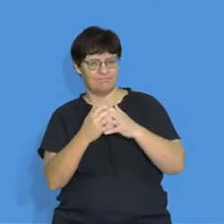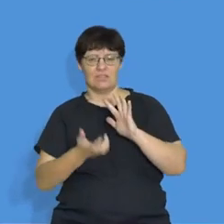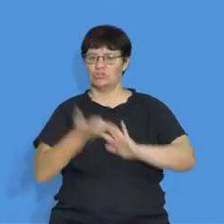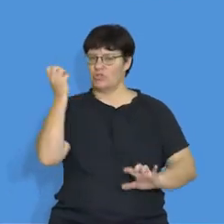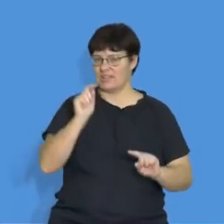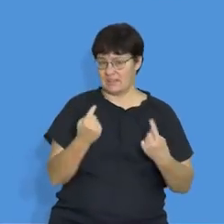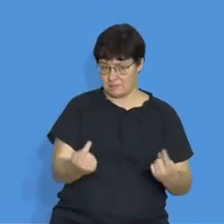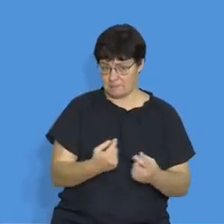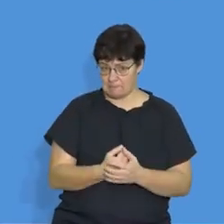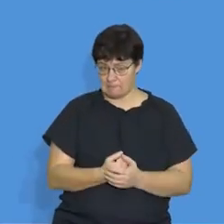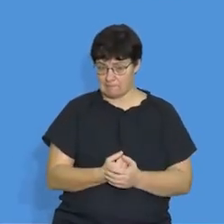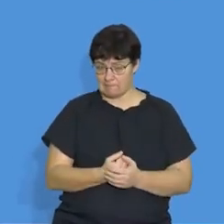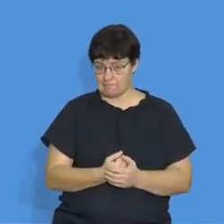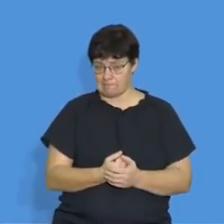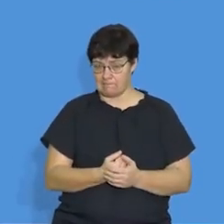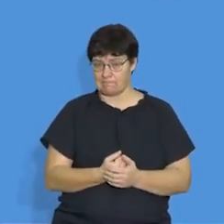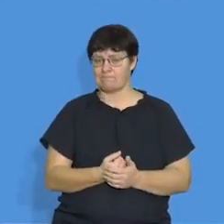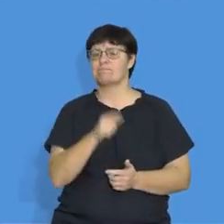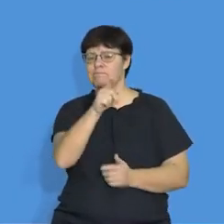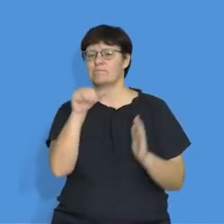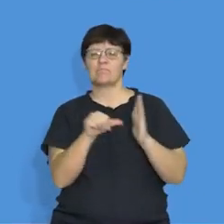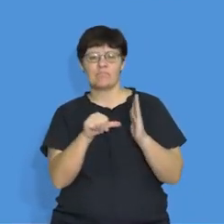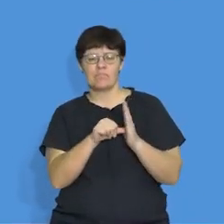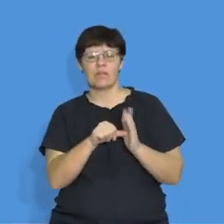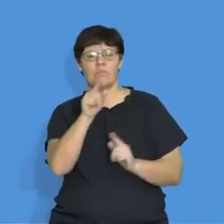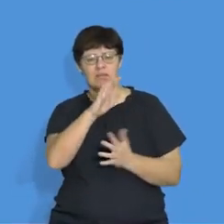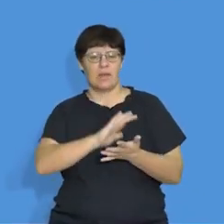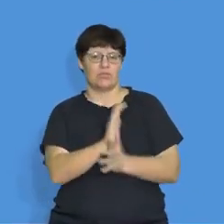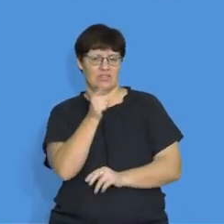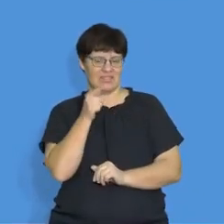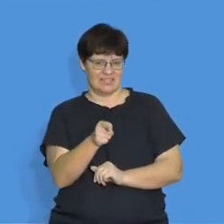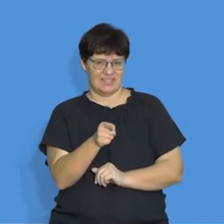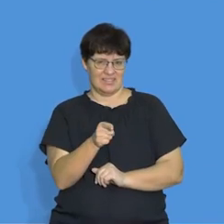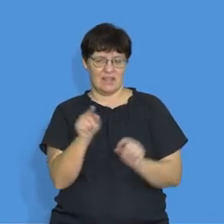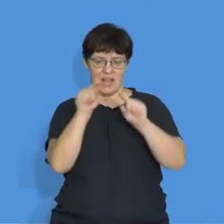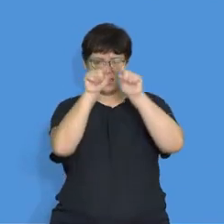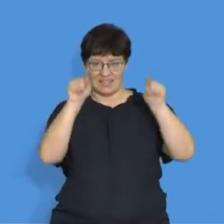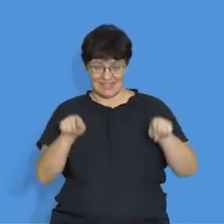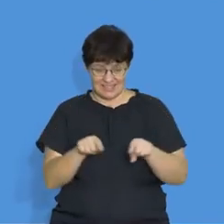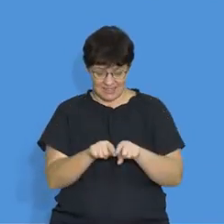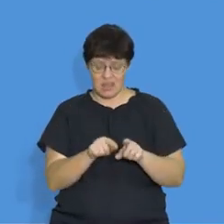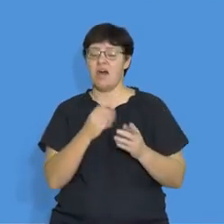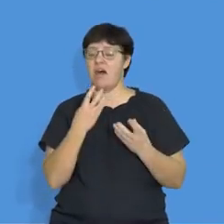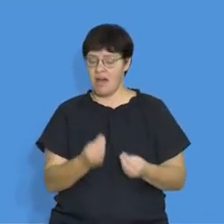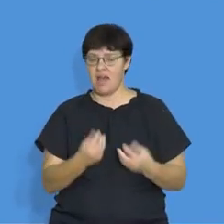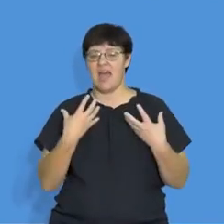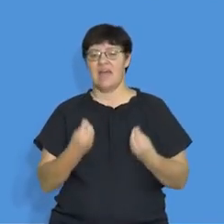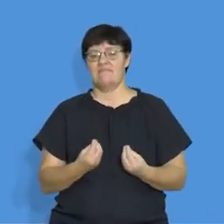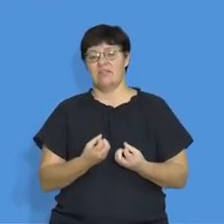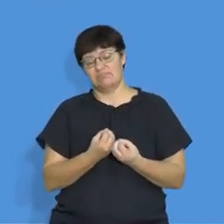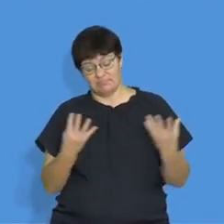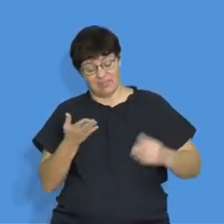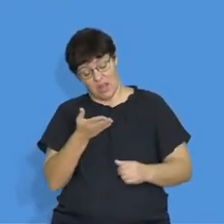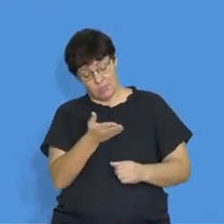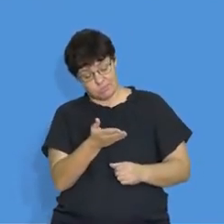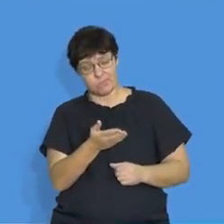destroyed. So it's very important for us to also appreciate that a circuit has a lot to do with energy.